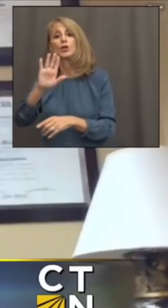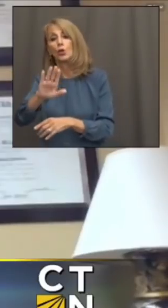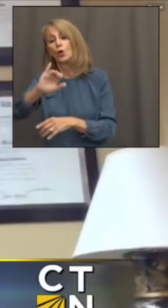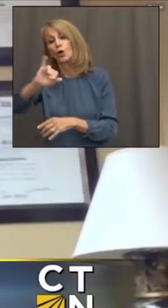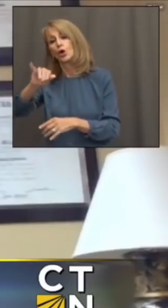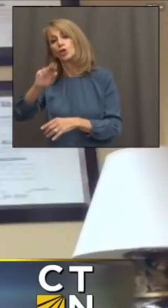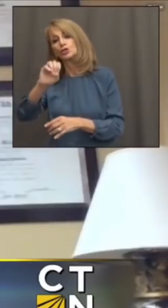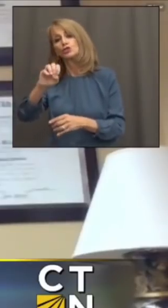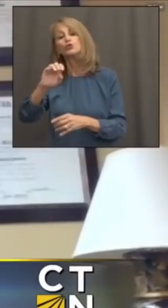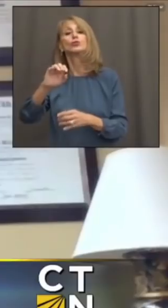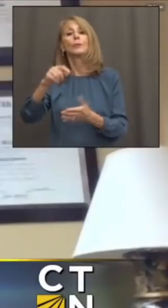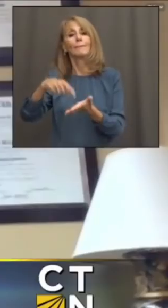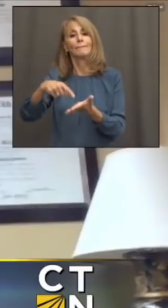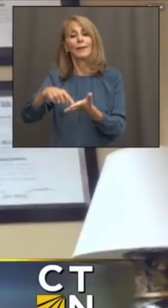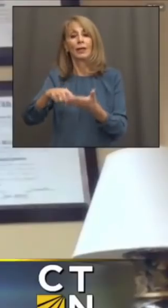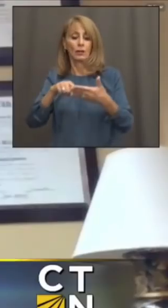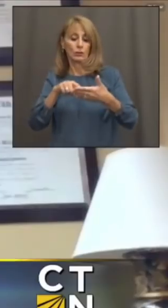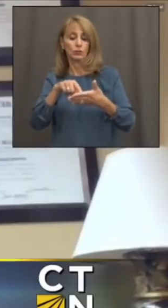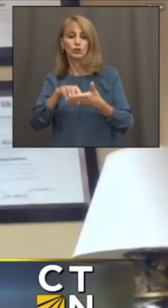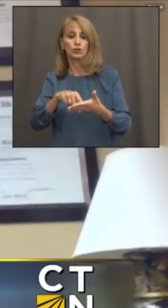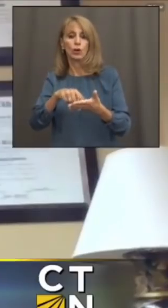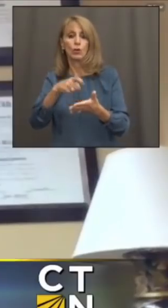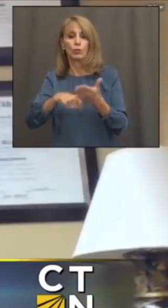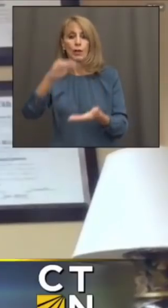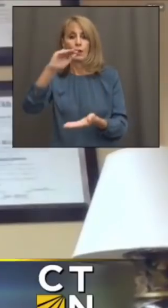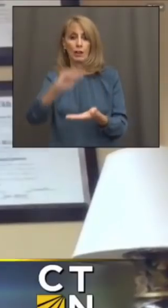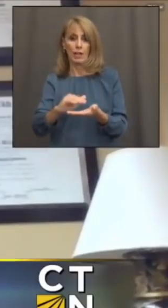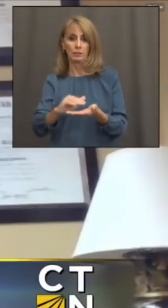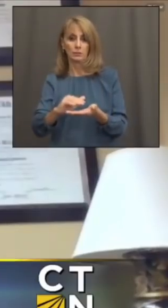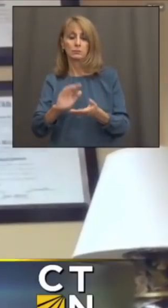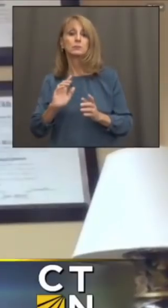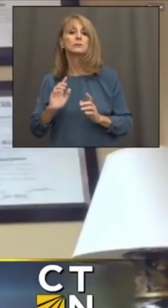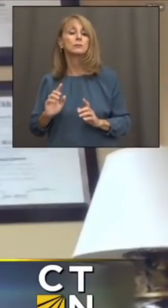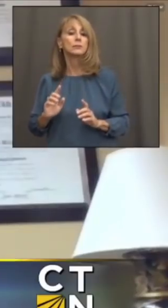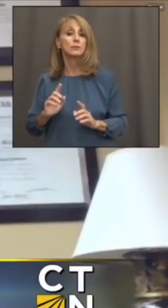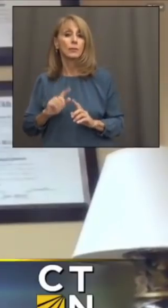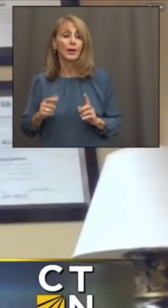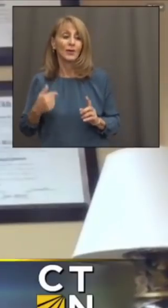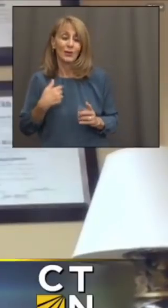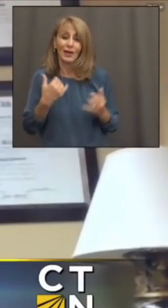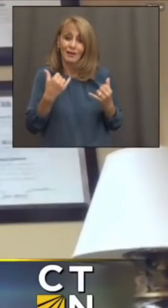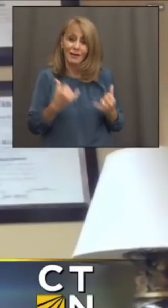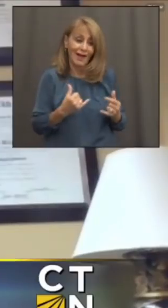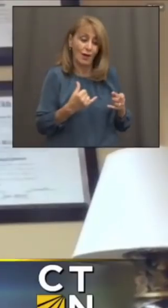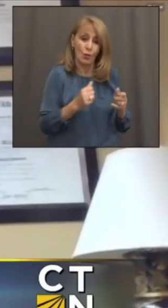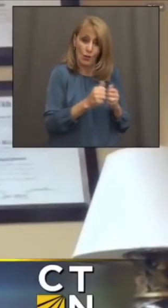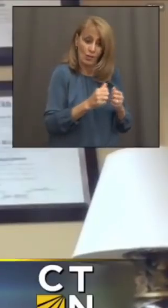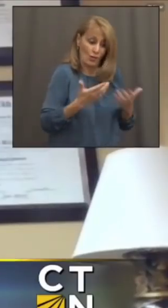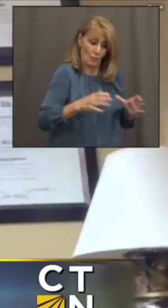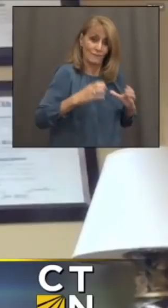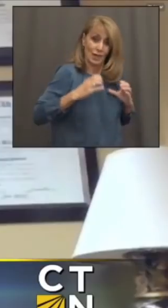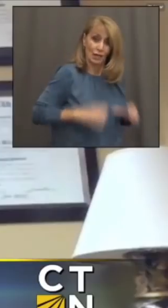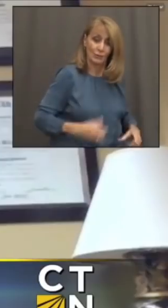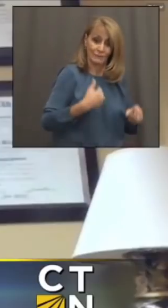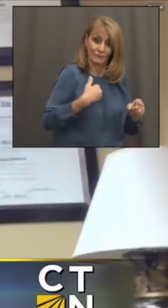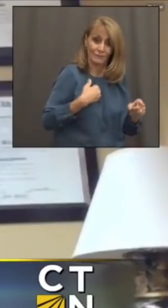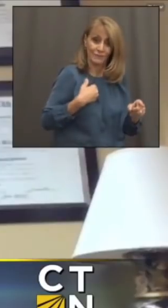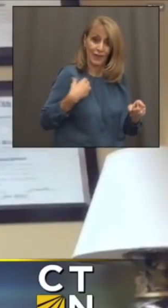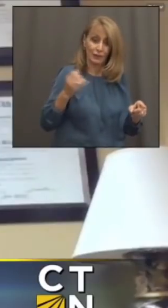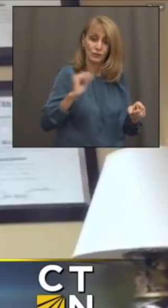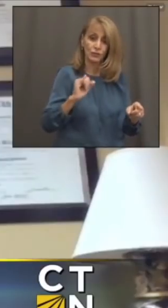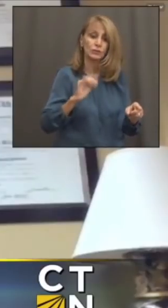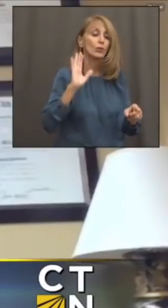your insurance carrier will reflect the change. However, we are currently working on our system, so we will automatically